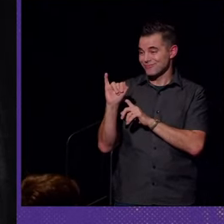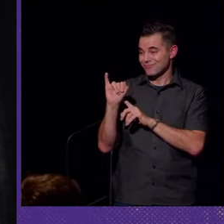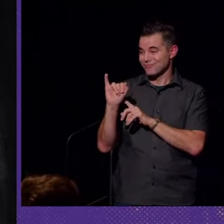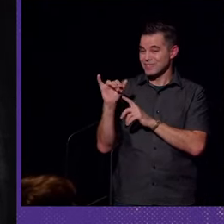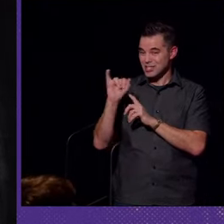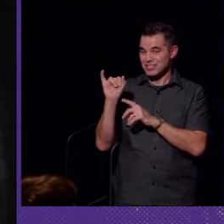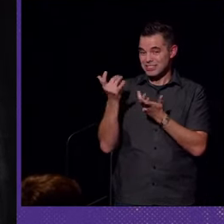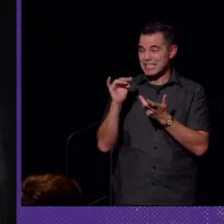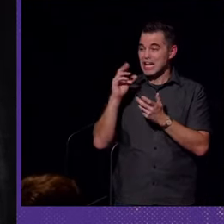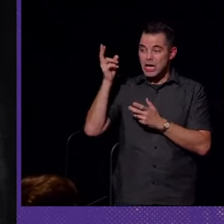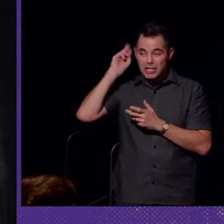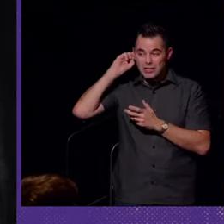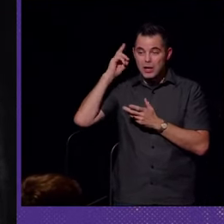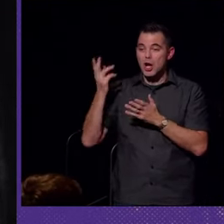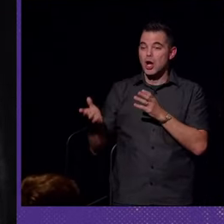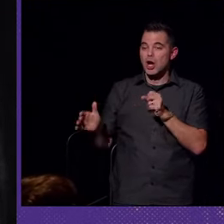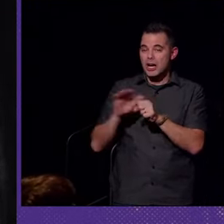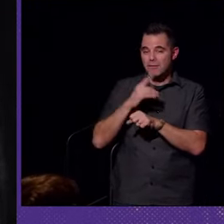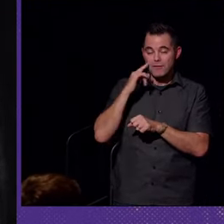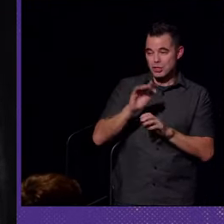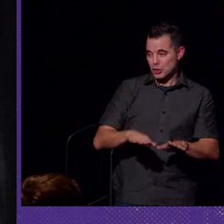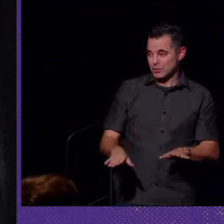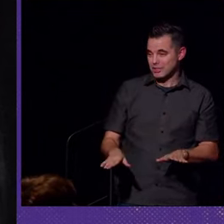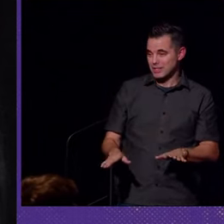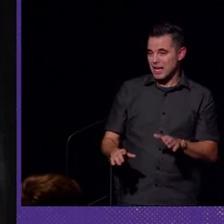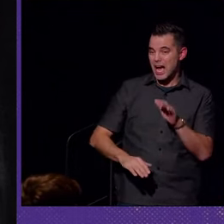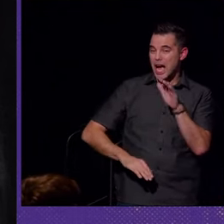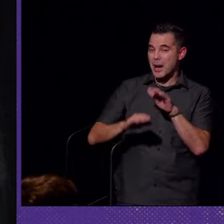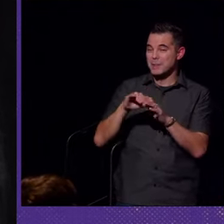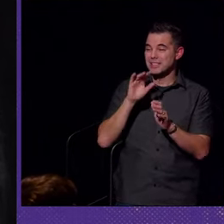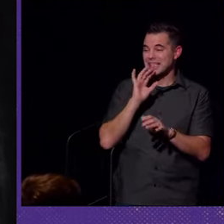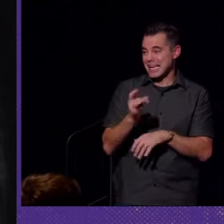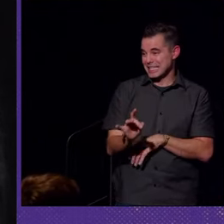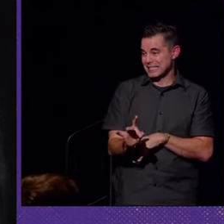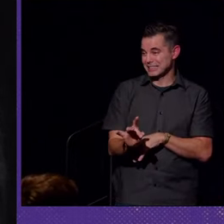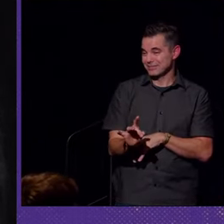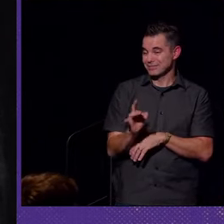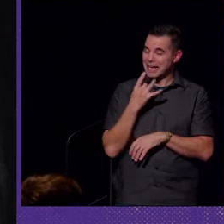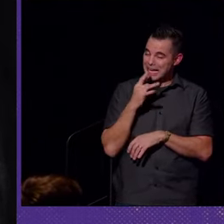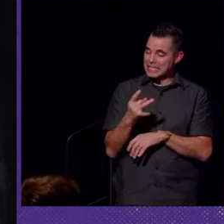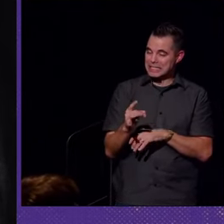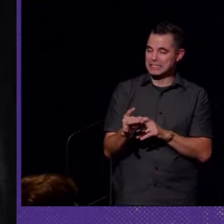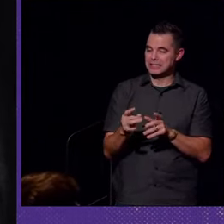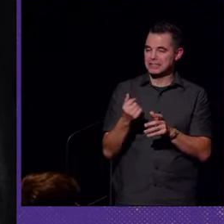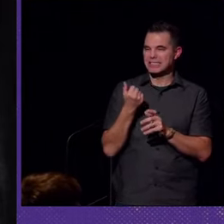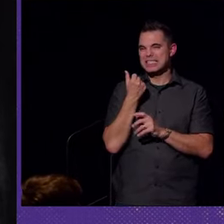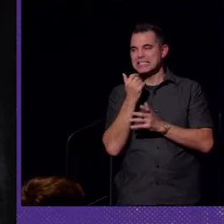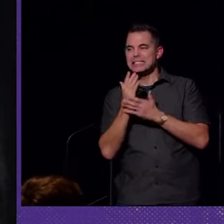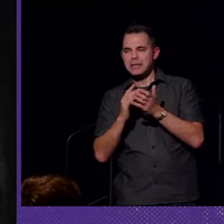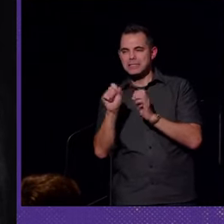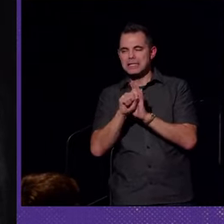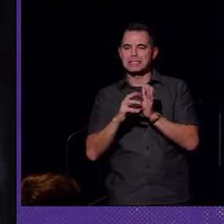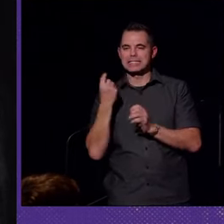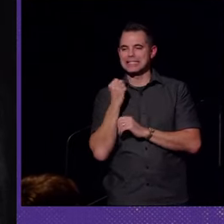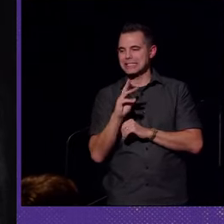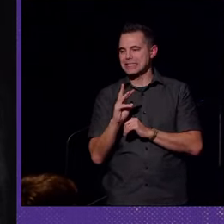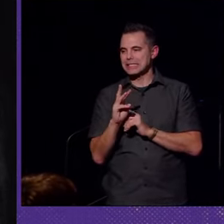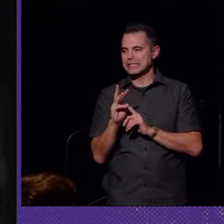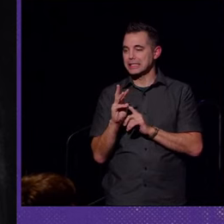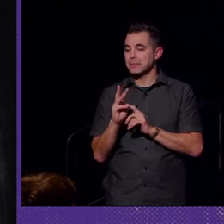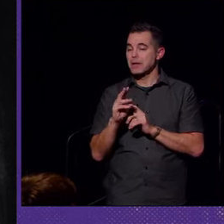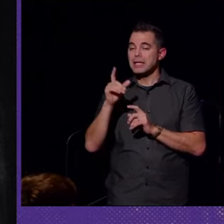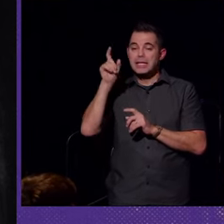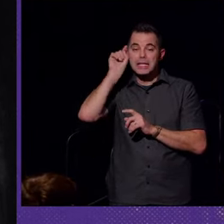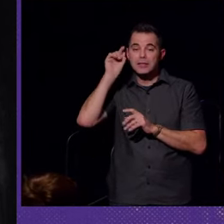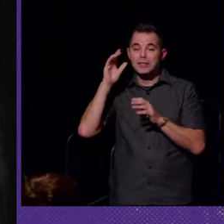cochlear implants are covered for children up until age 18, 16 in some states. And hearing